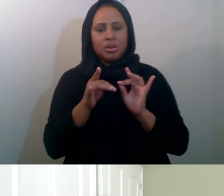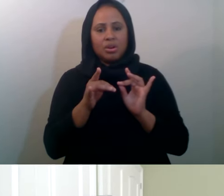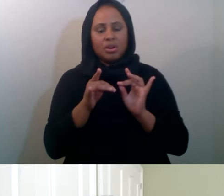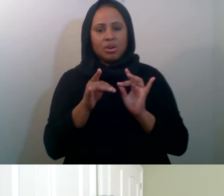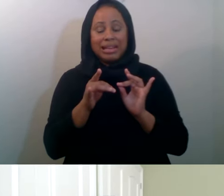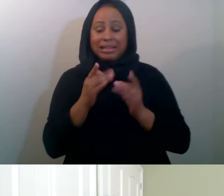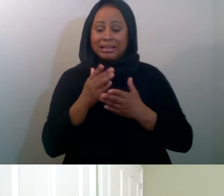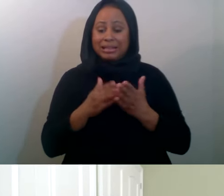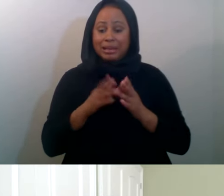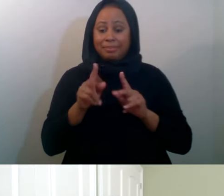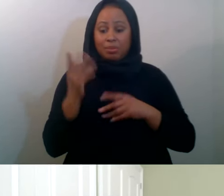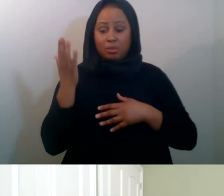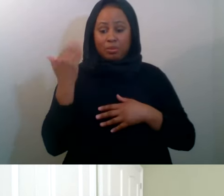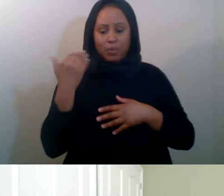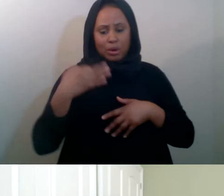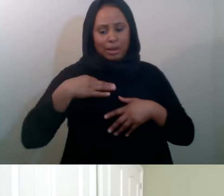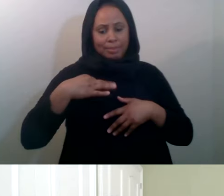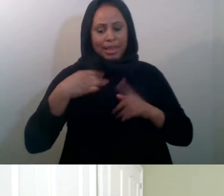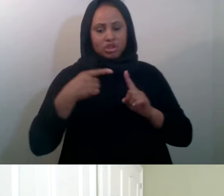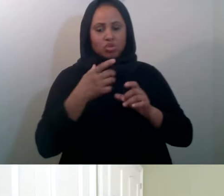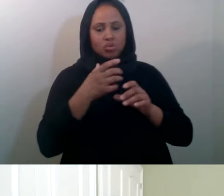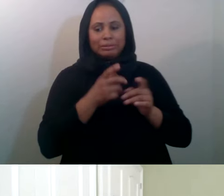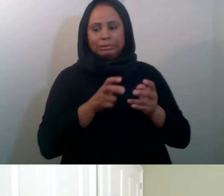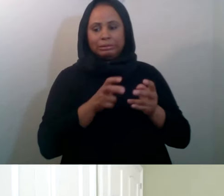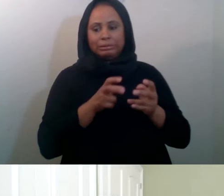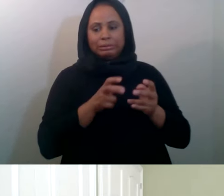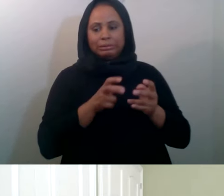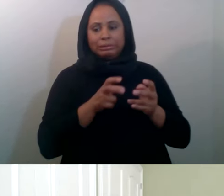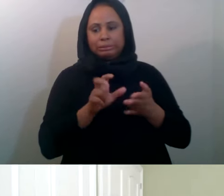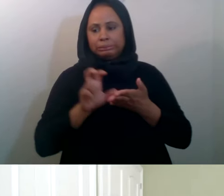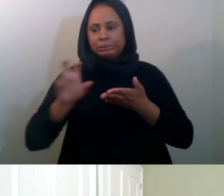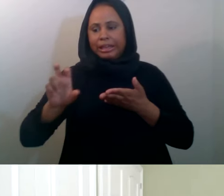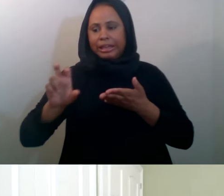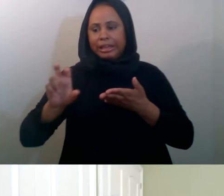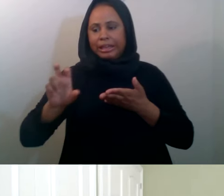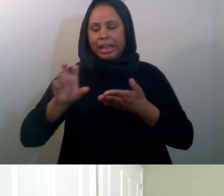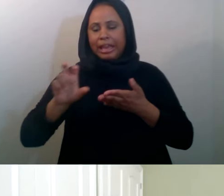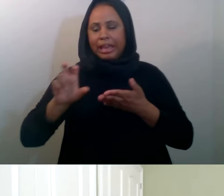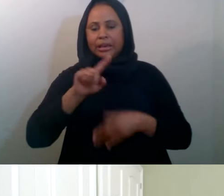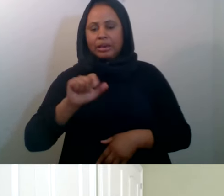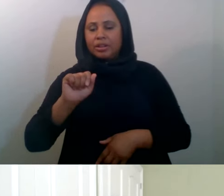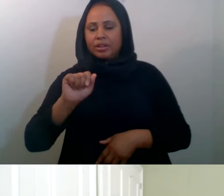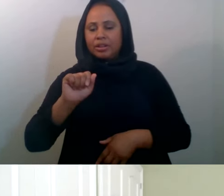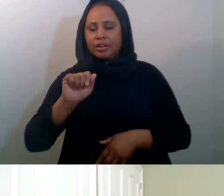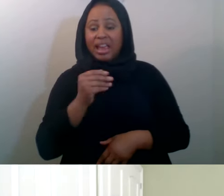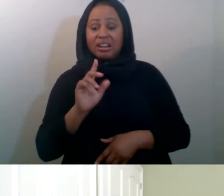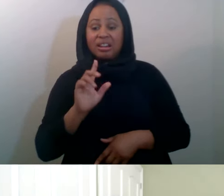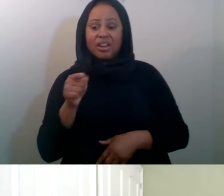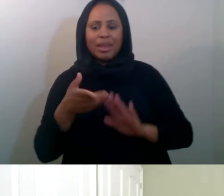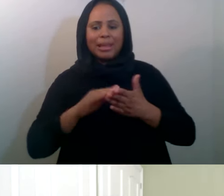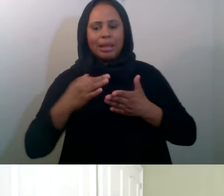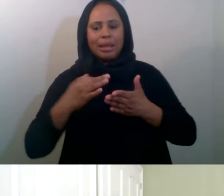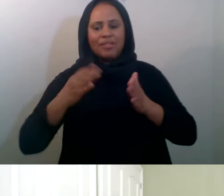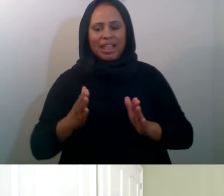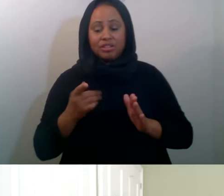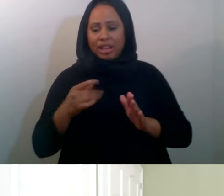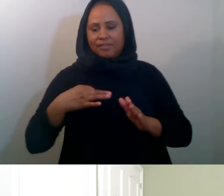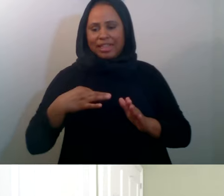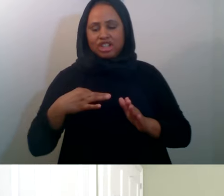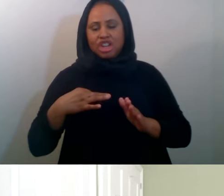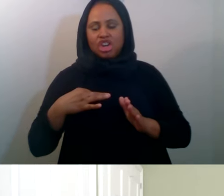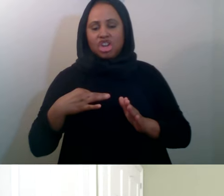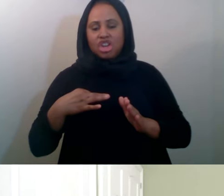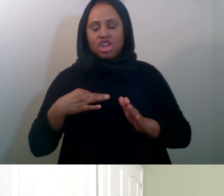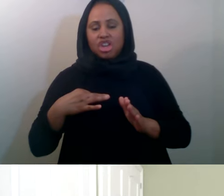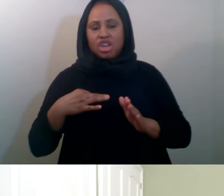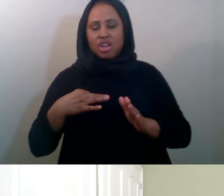and became full like volunteers at MCC and not just volunteered with Zakat, but they volunteered with all of the,